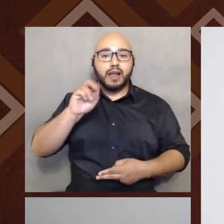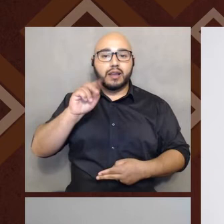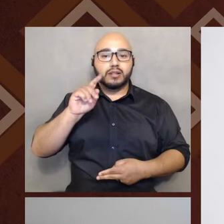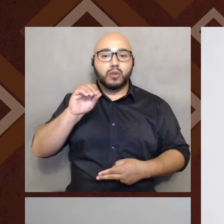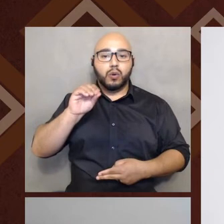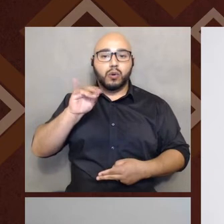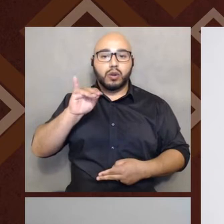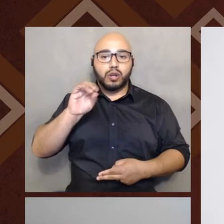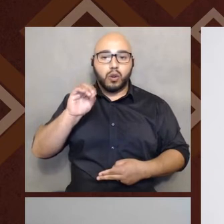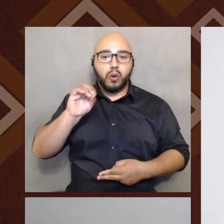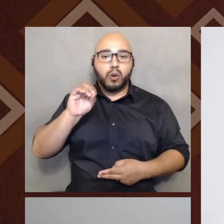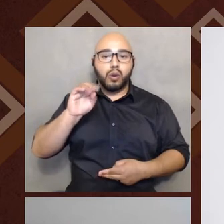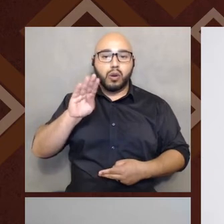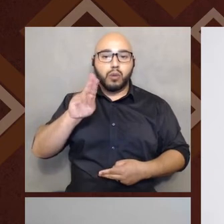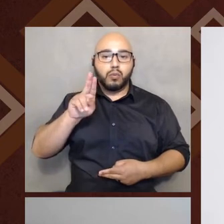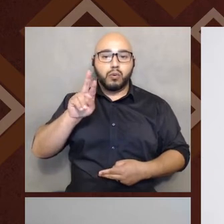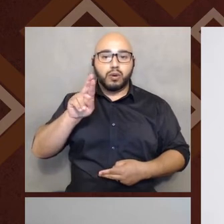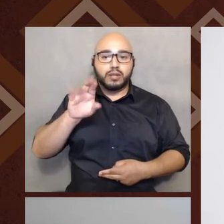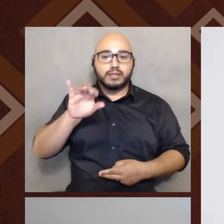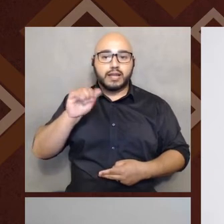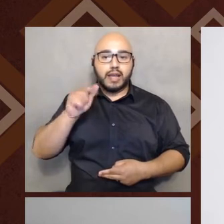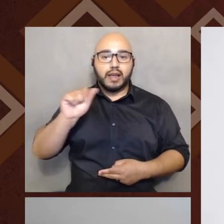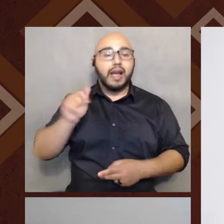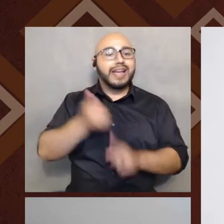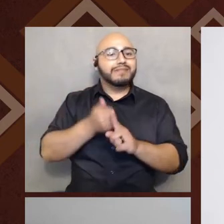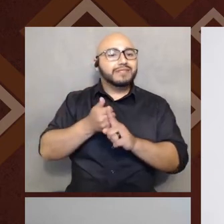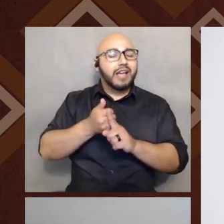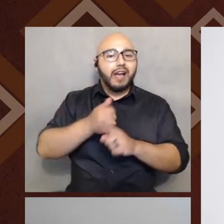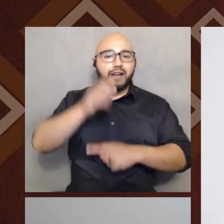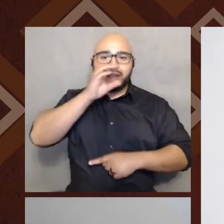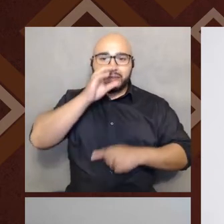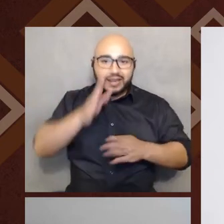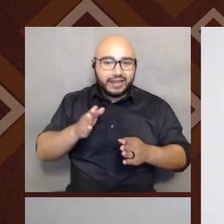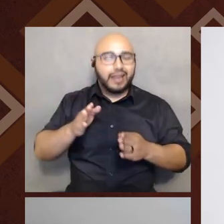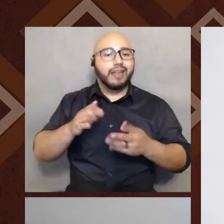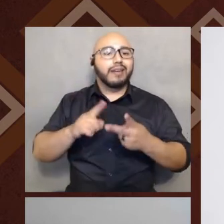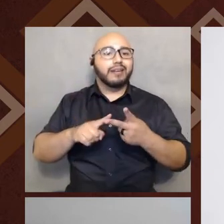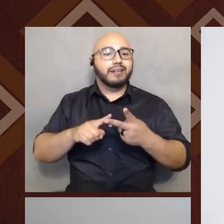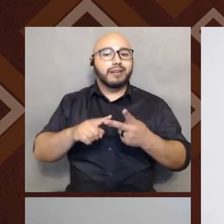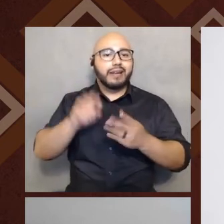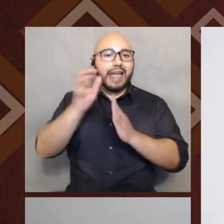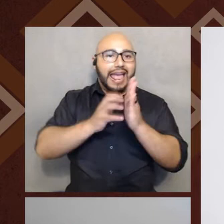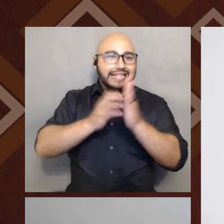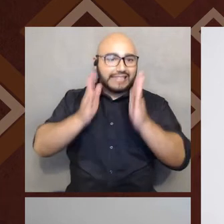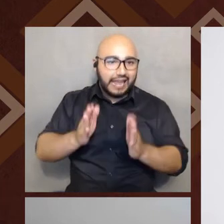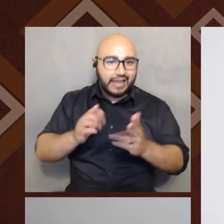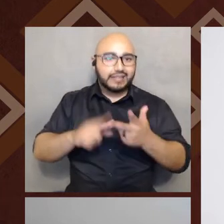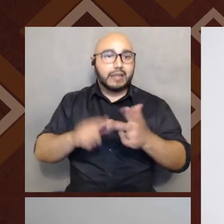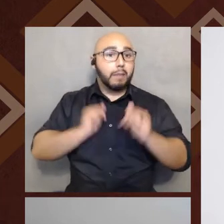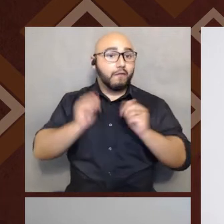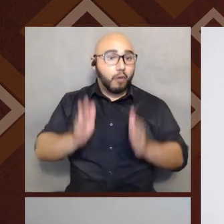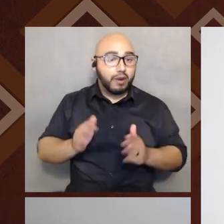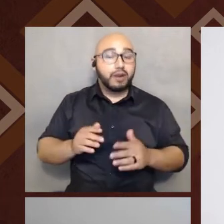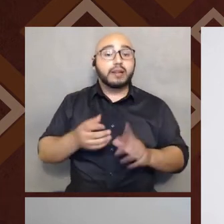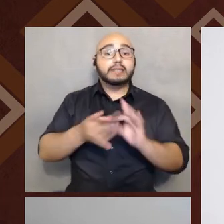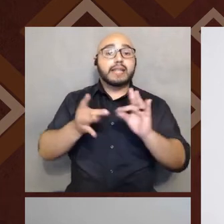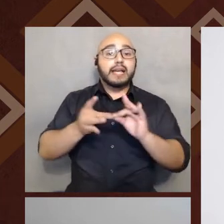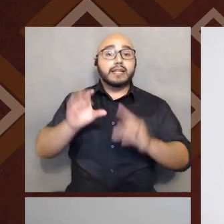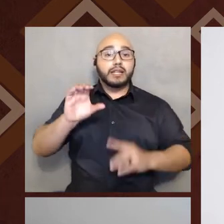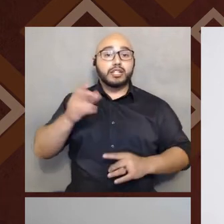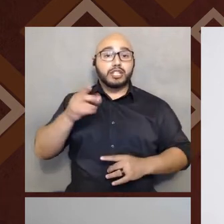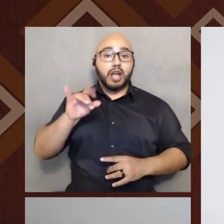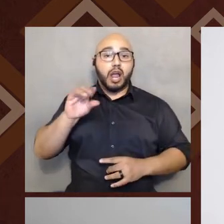a comedian, an essayist and a performer. Um, and it says, Chicano is a better choice than Hispanic.